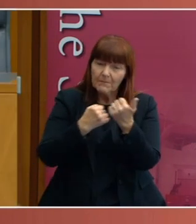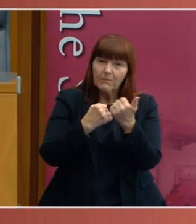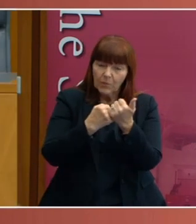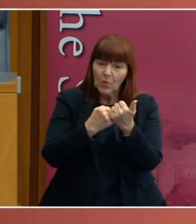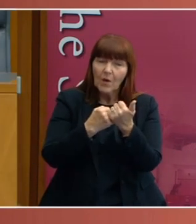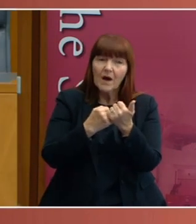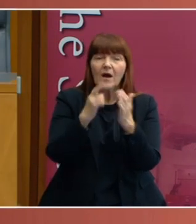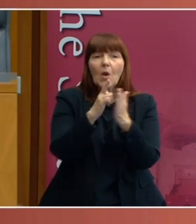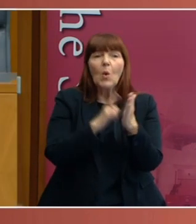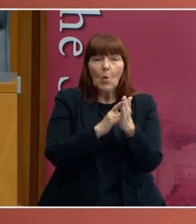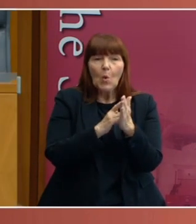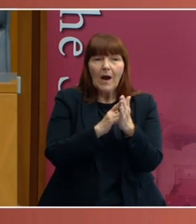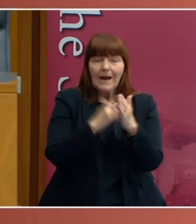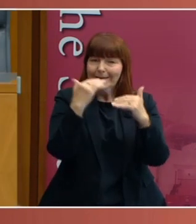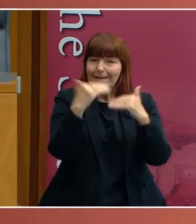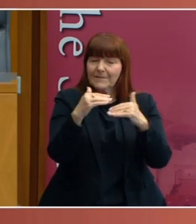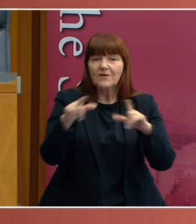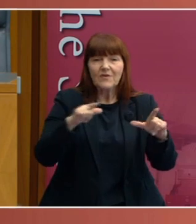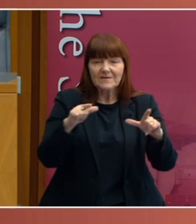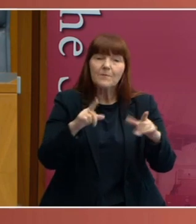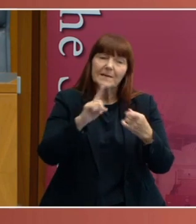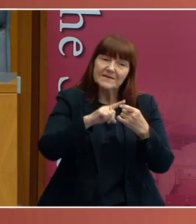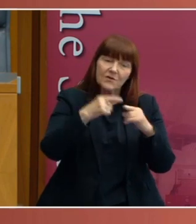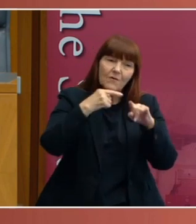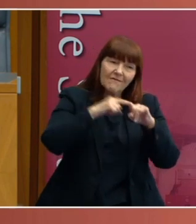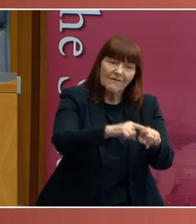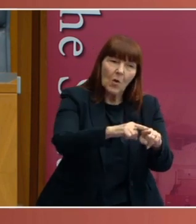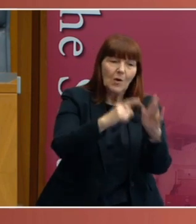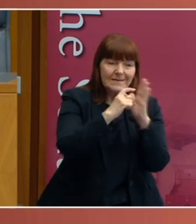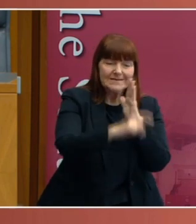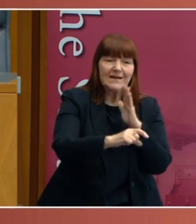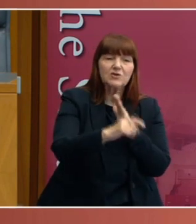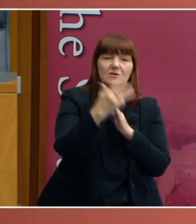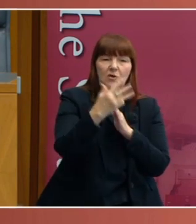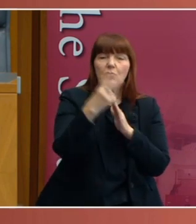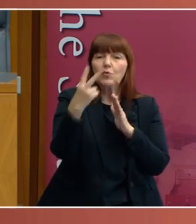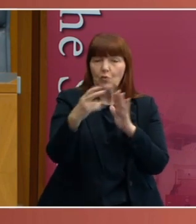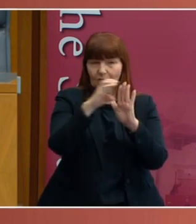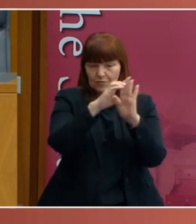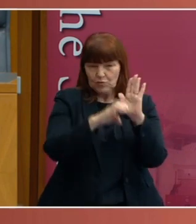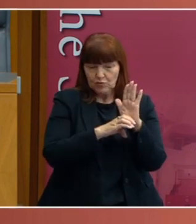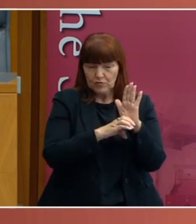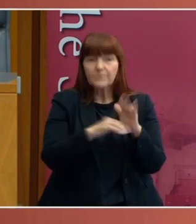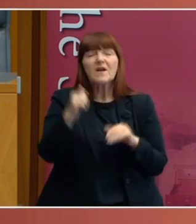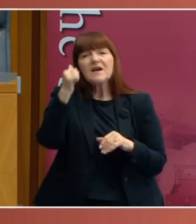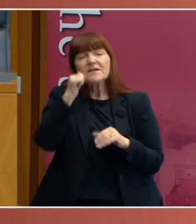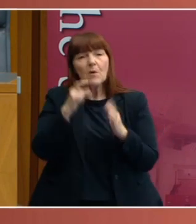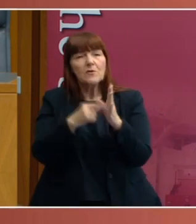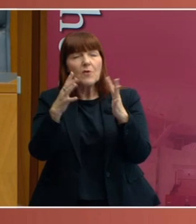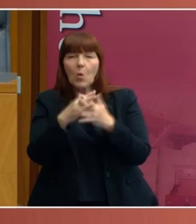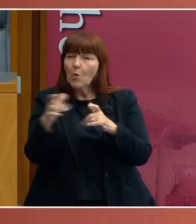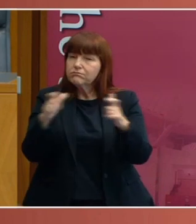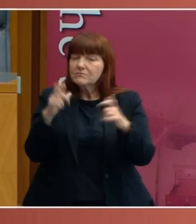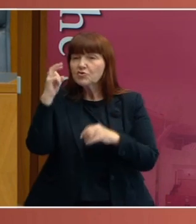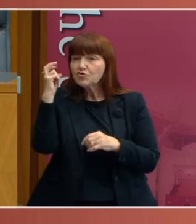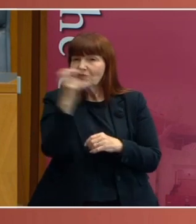but this was still subject to section 92 of the Constitution. If the law had been one that regulated train travel